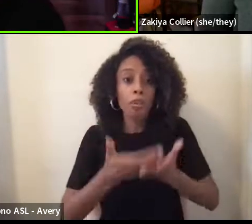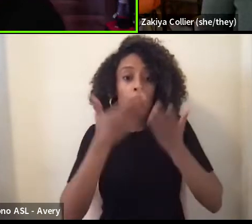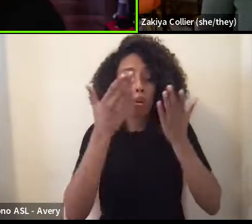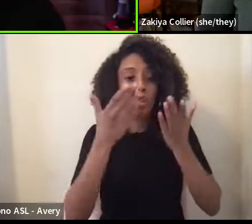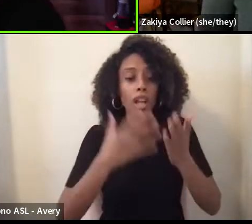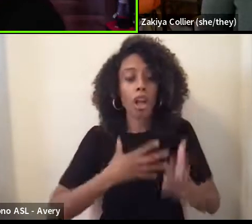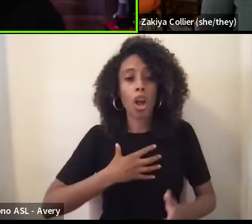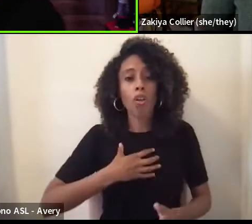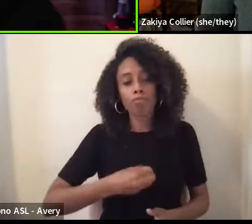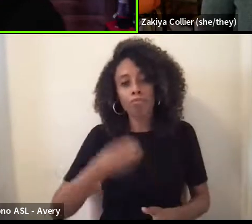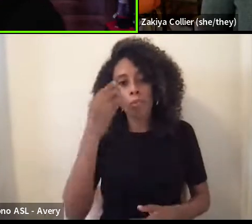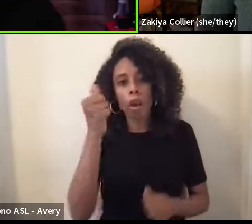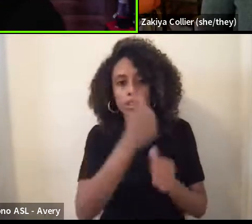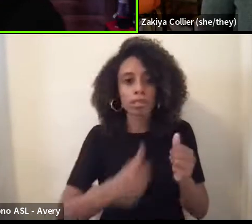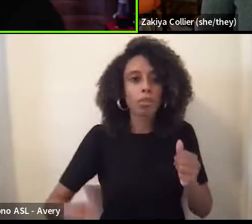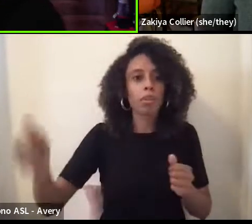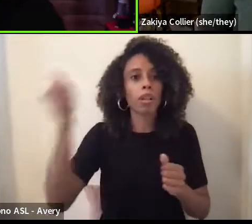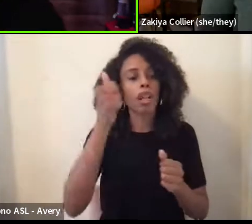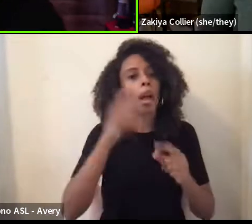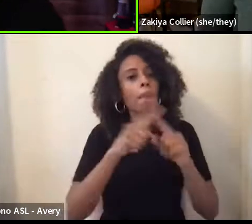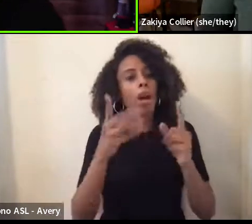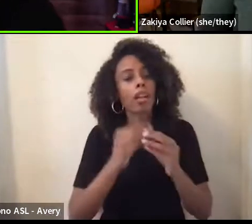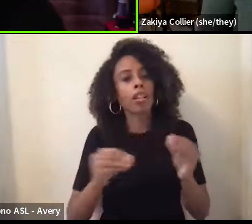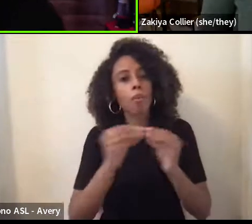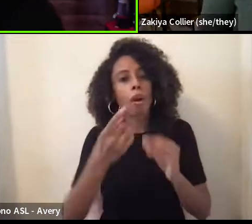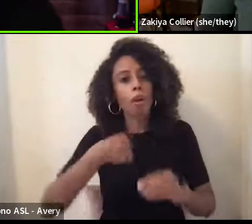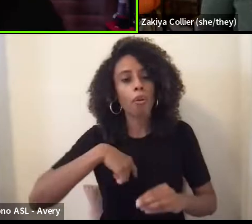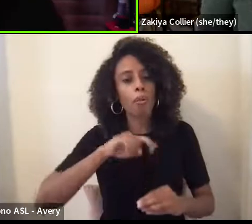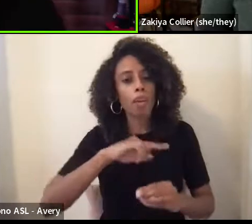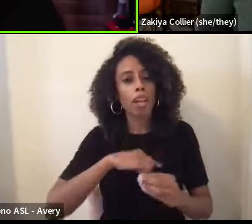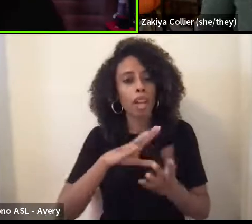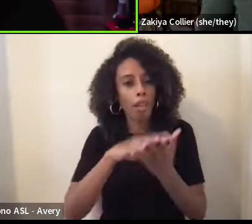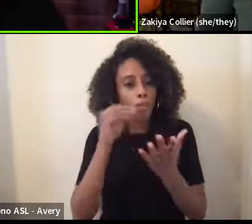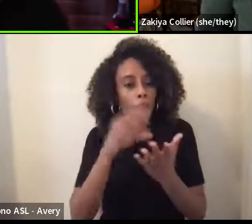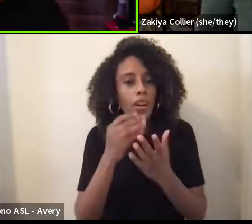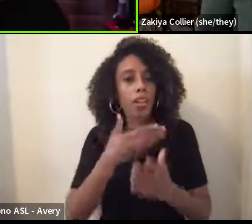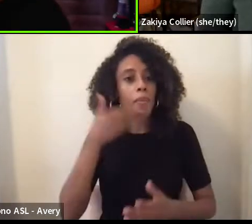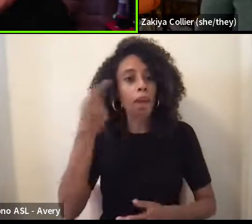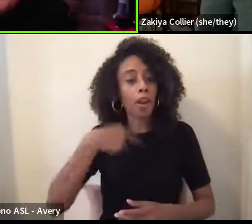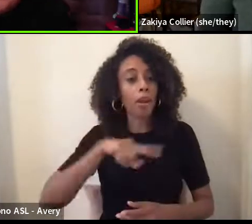we learn, the better we feel, you know, evidence.